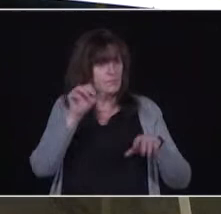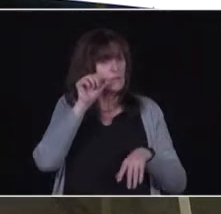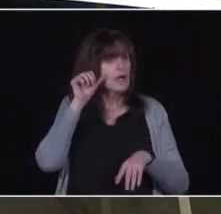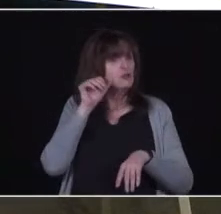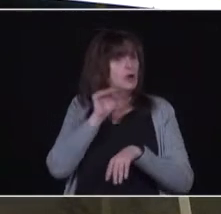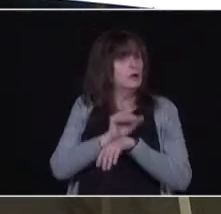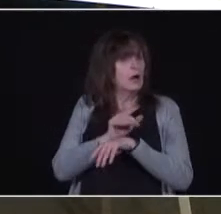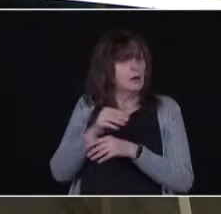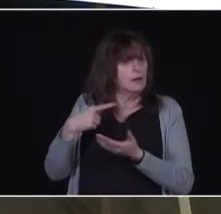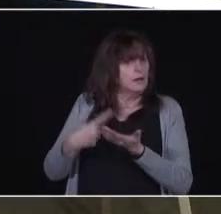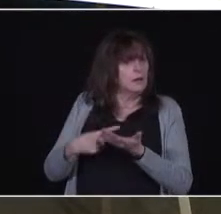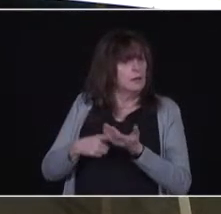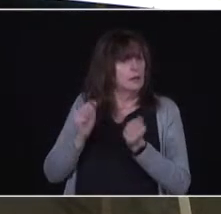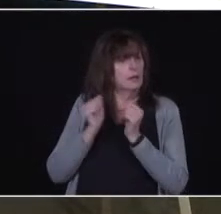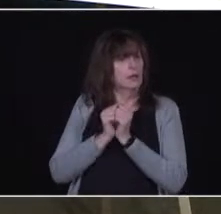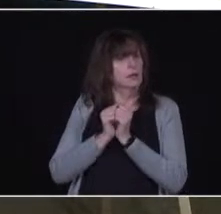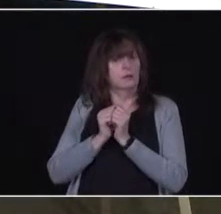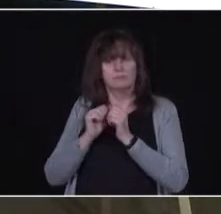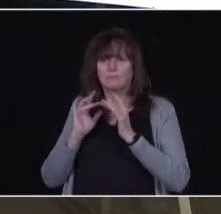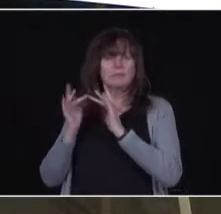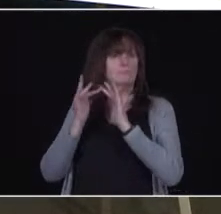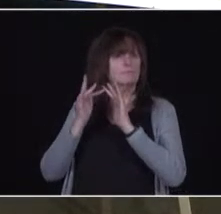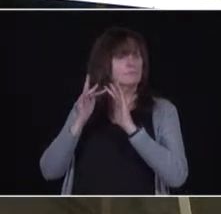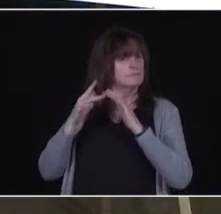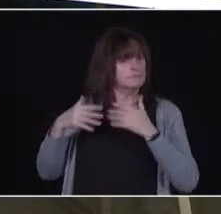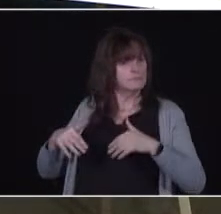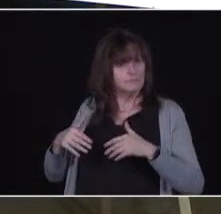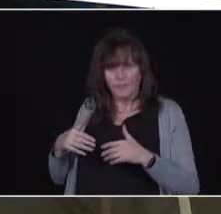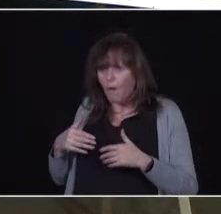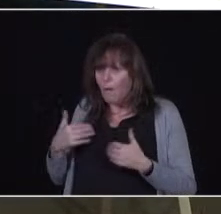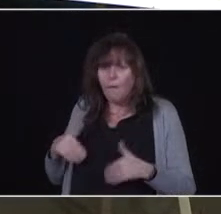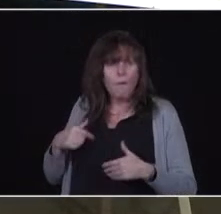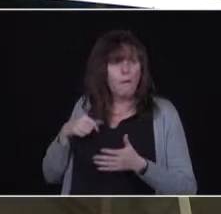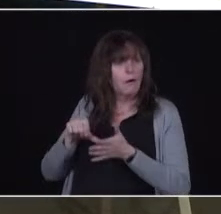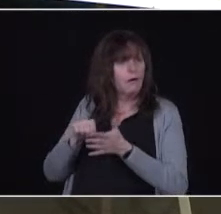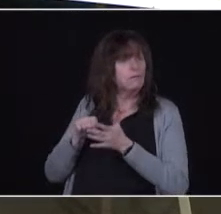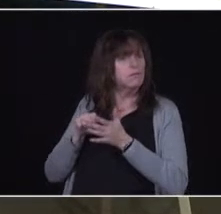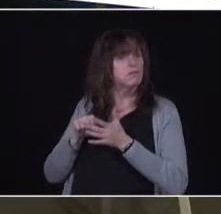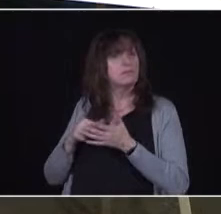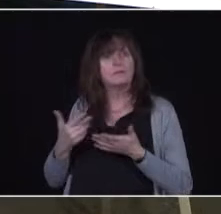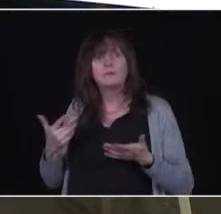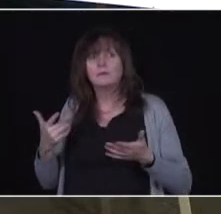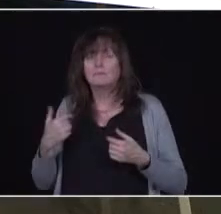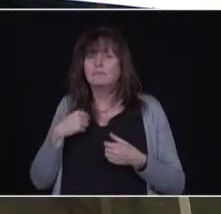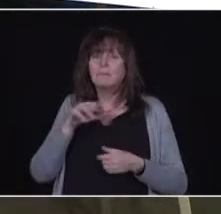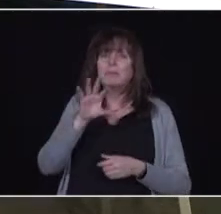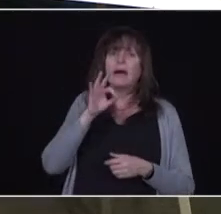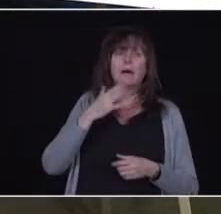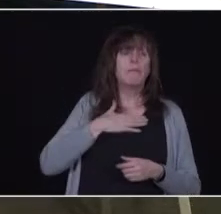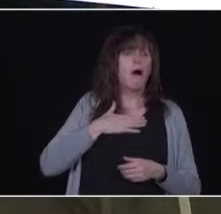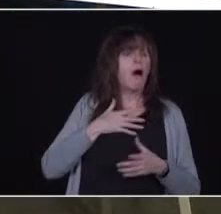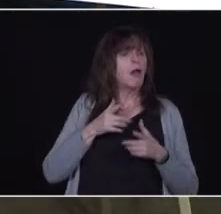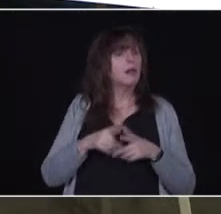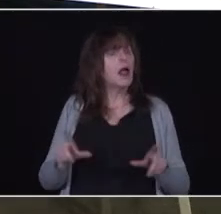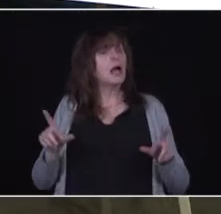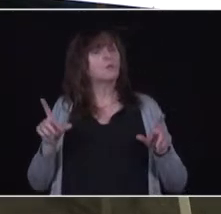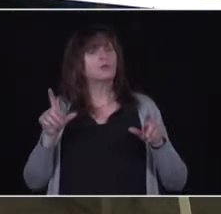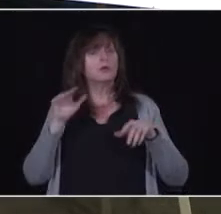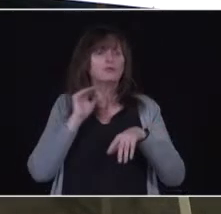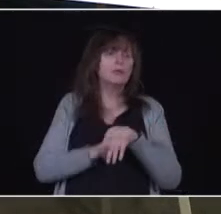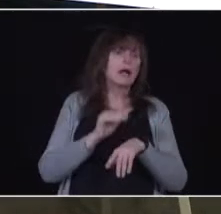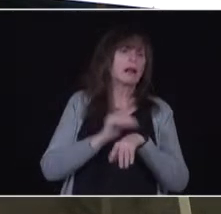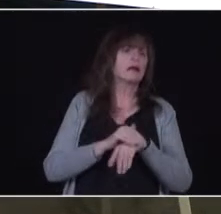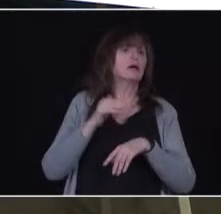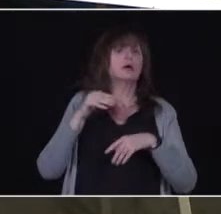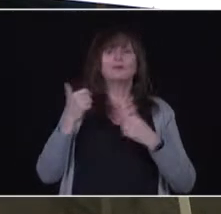really impressed and quite literally you go and pick your language and if you're English, everything then flows in English including the email